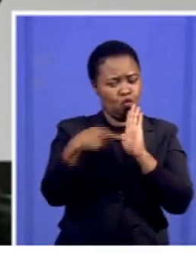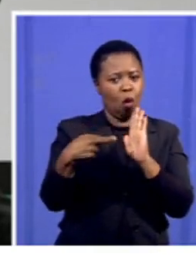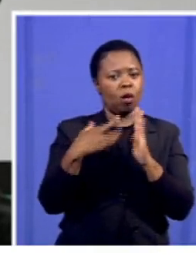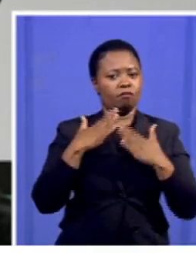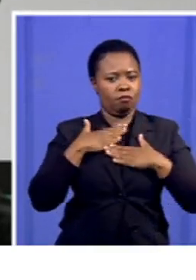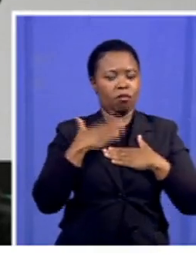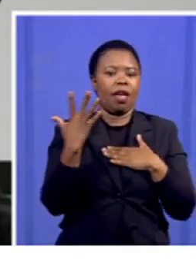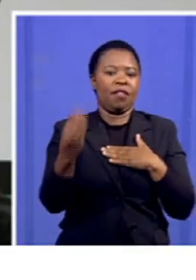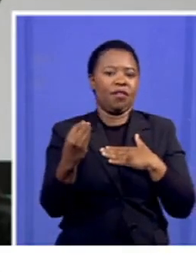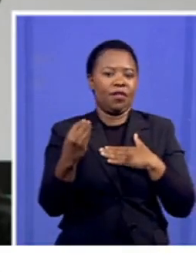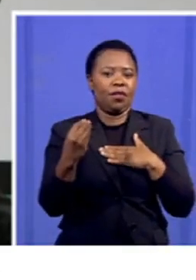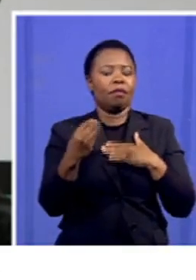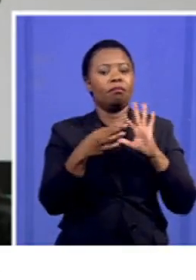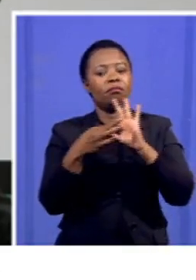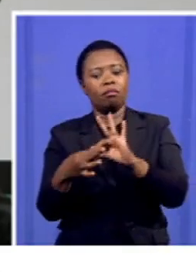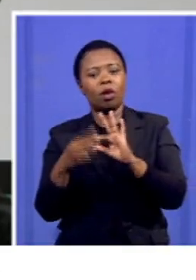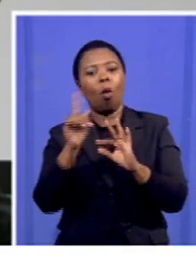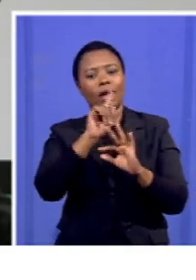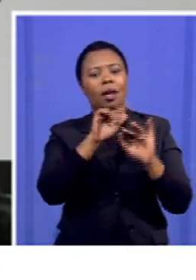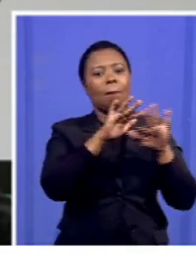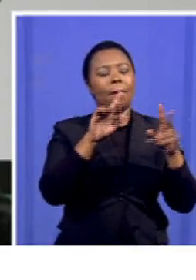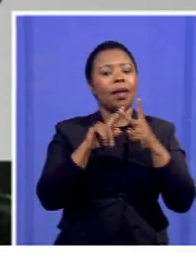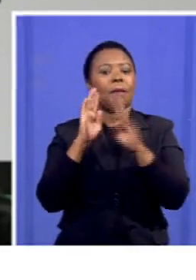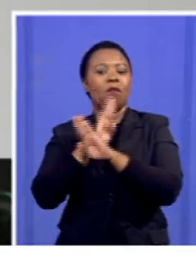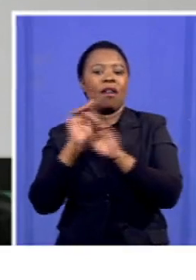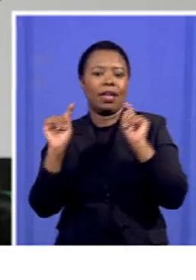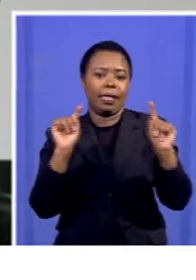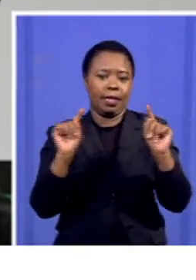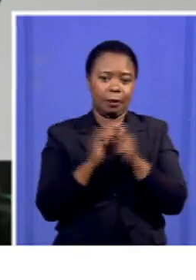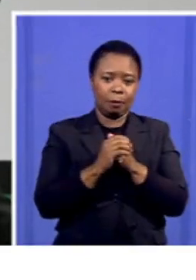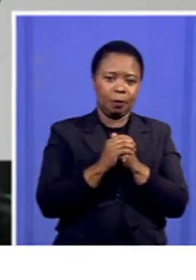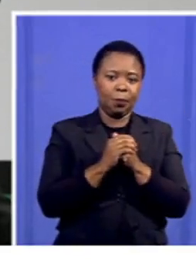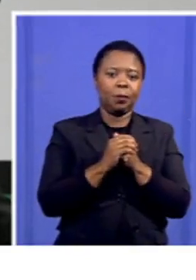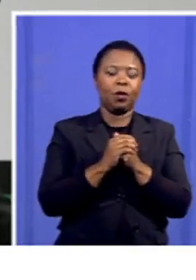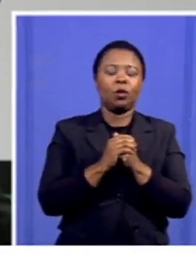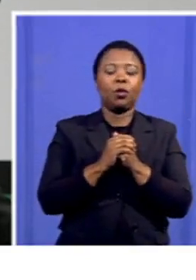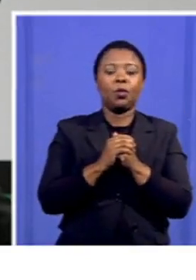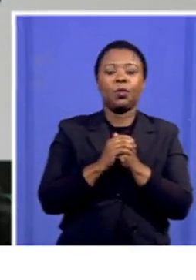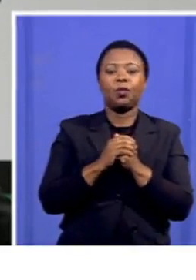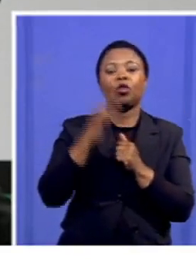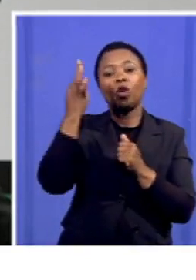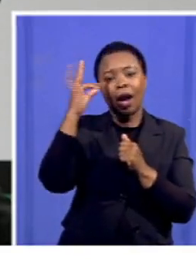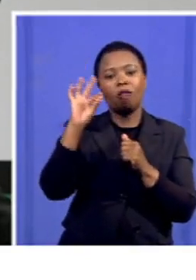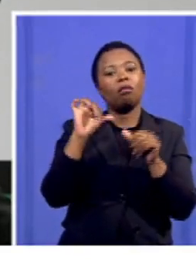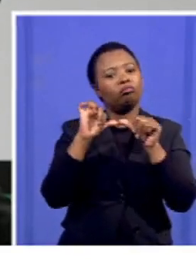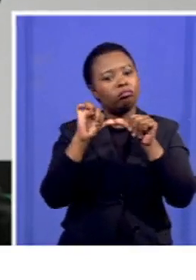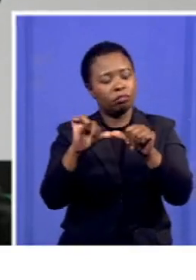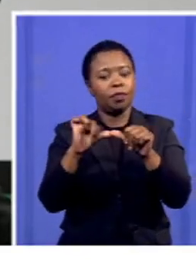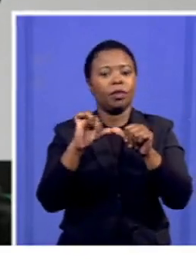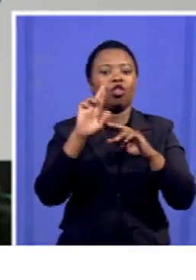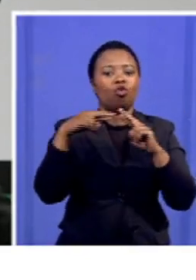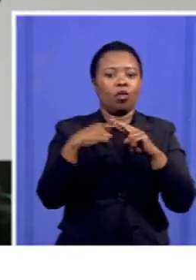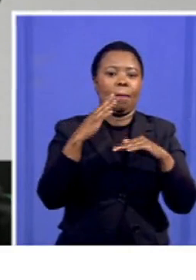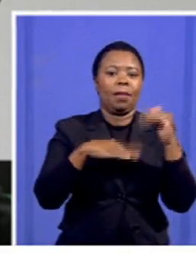play in terms of public and private sector. This means that government will continue with the efforts to rebuild the state corporations and